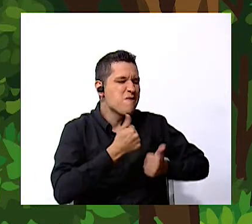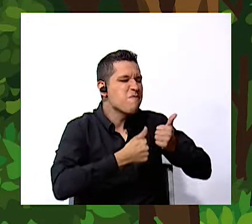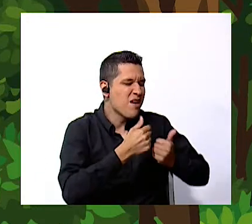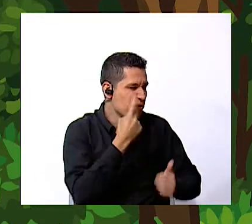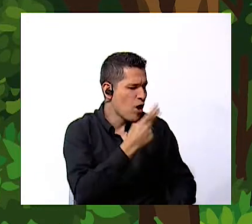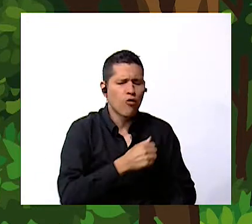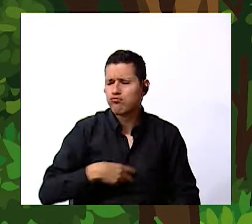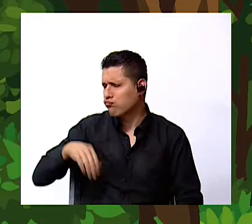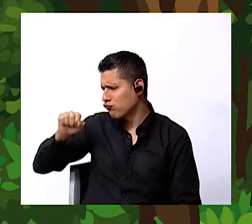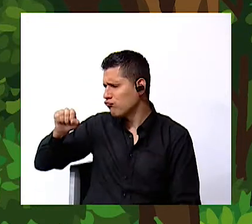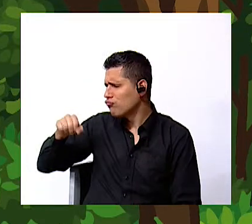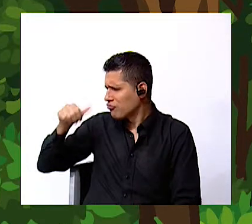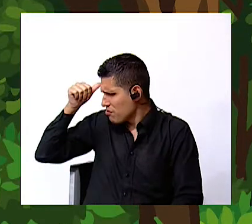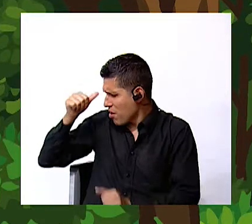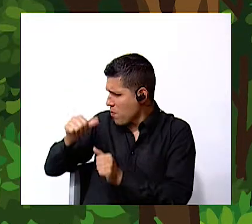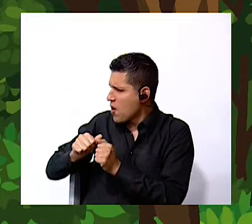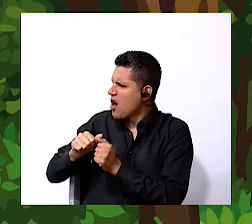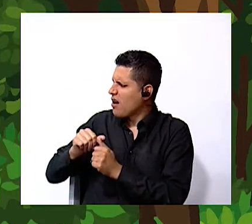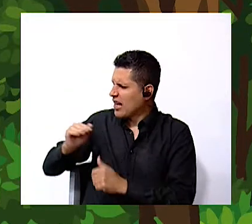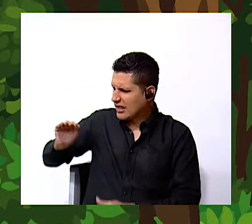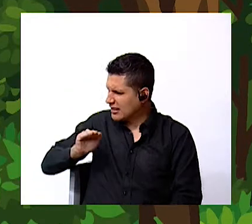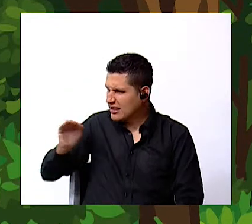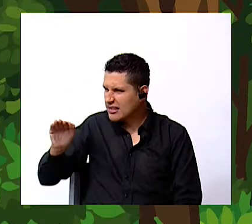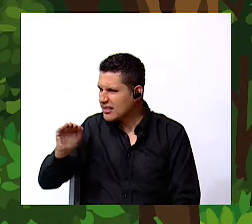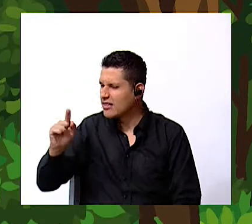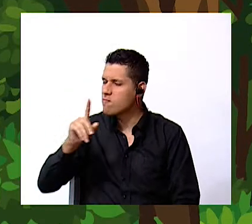yes there was a snake